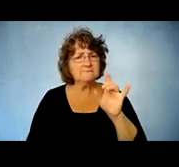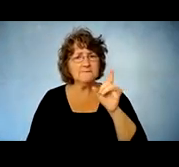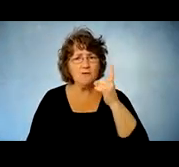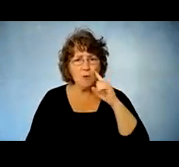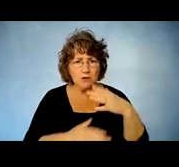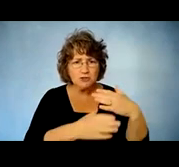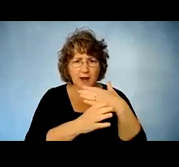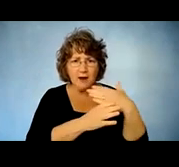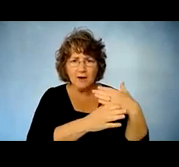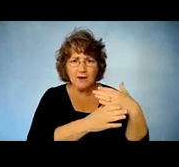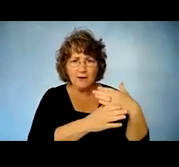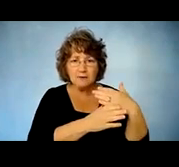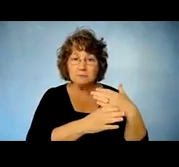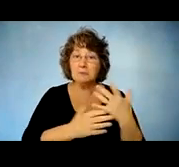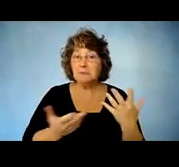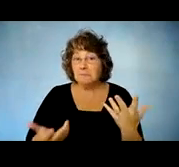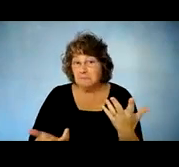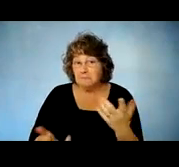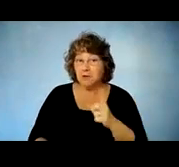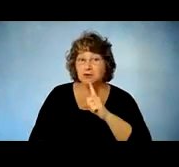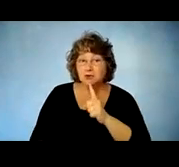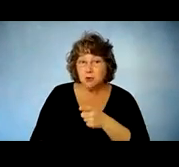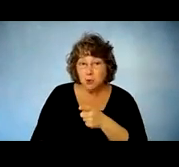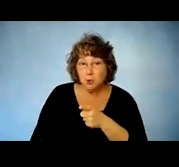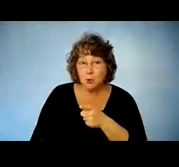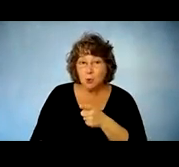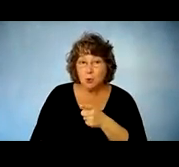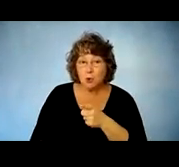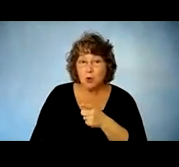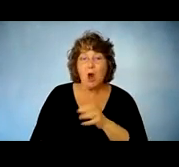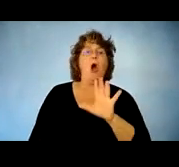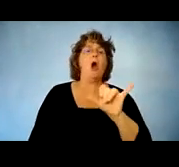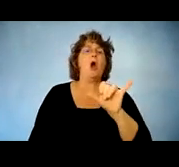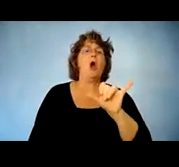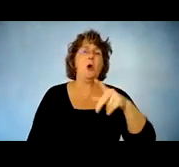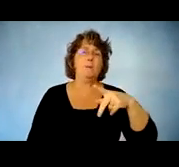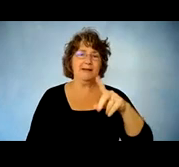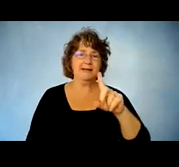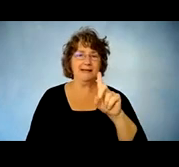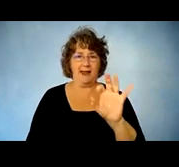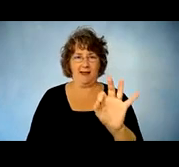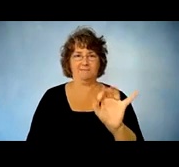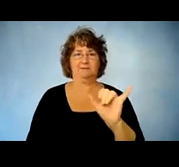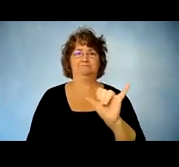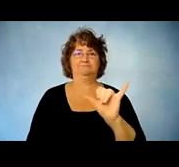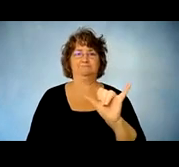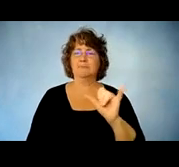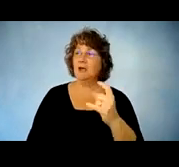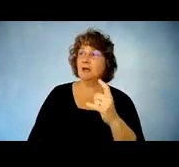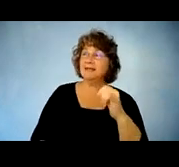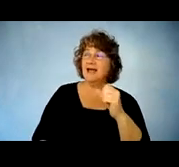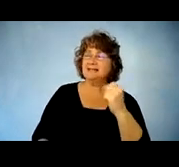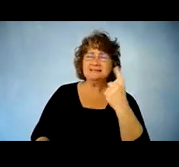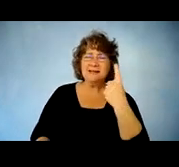um sure i thought i might have oh pdf sure pdf just something simple that's not